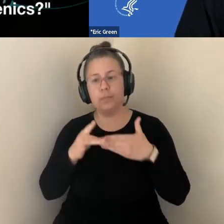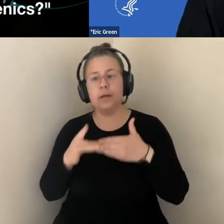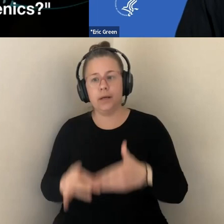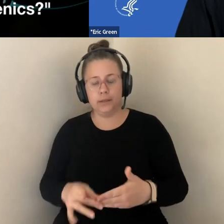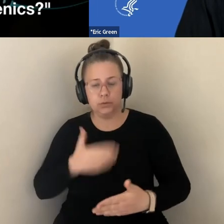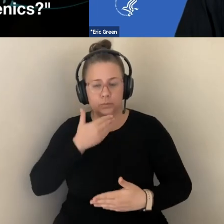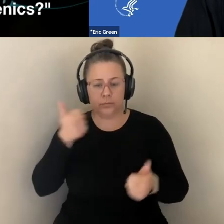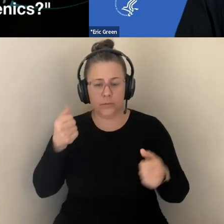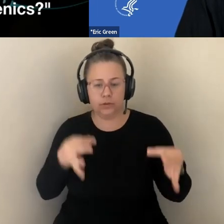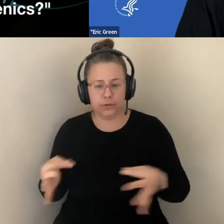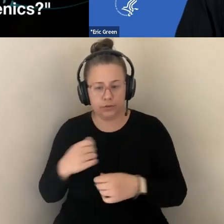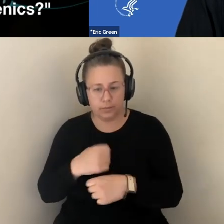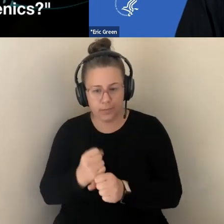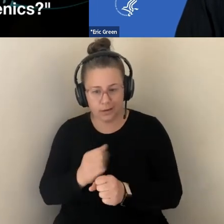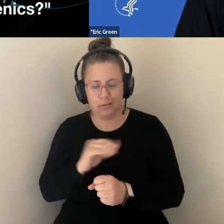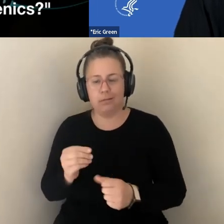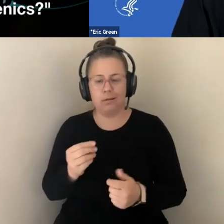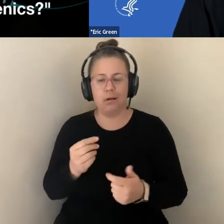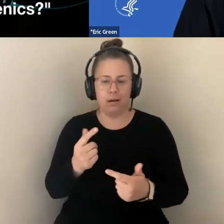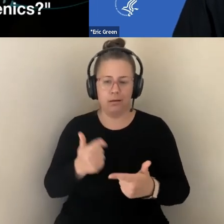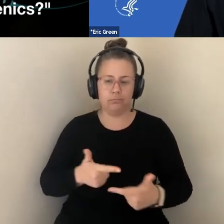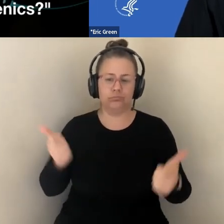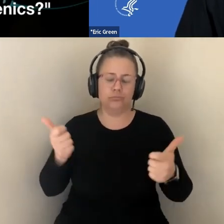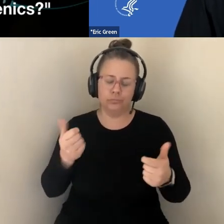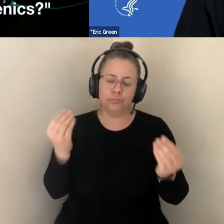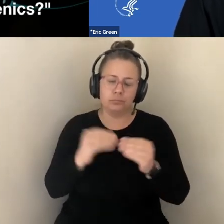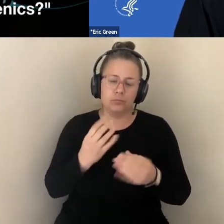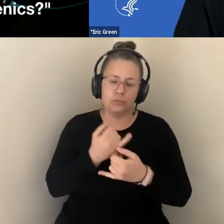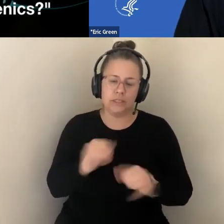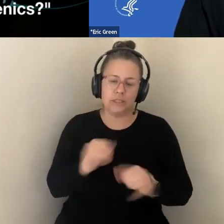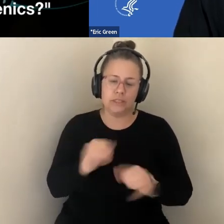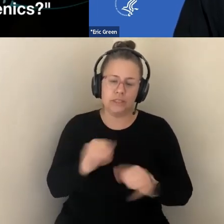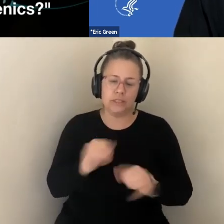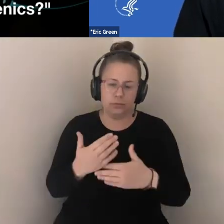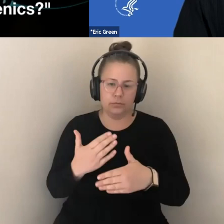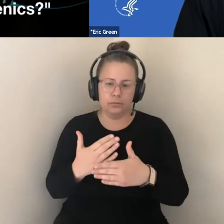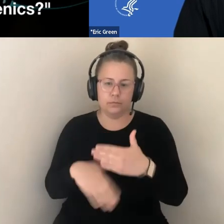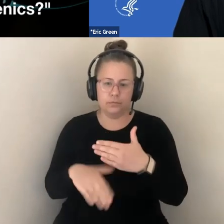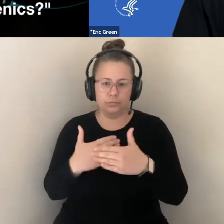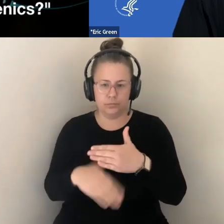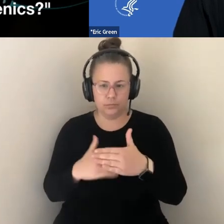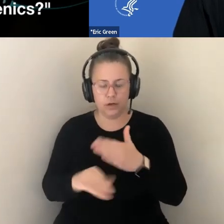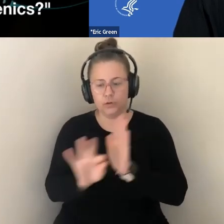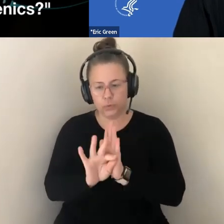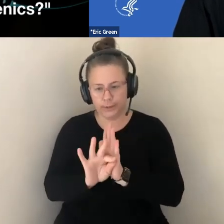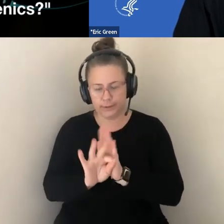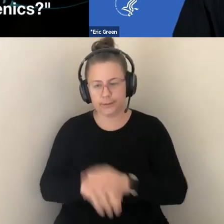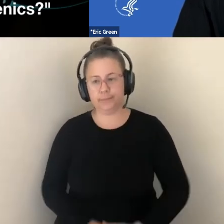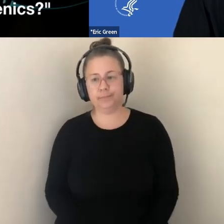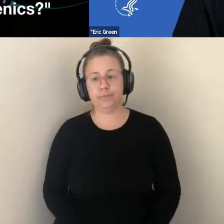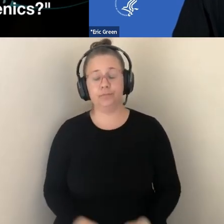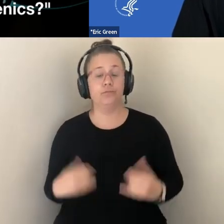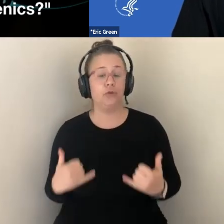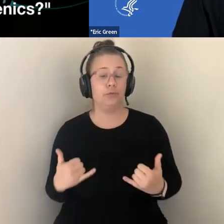CARE AND REPRODUCTIVE CHOICE. AND NEEDLESS TO SAY, MANY, MANY ASPECTS OF REPRODUCTIVE CHOICE ARE ACTIVELY BEING